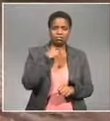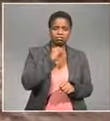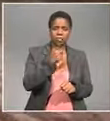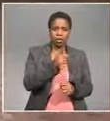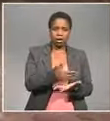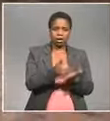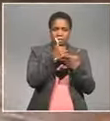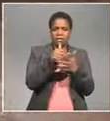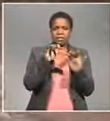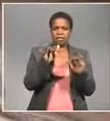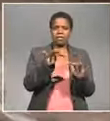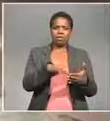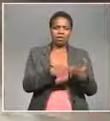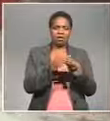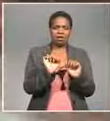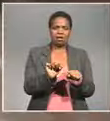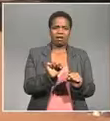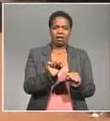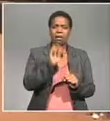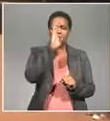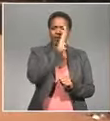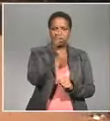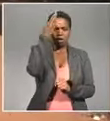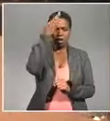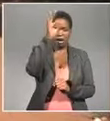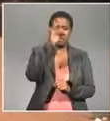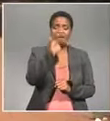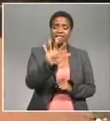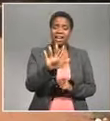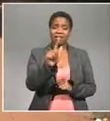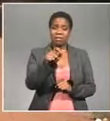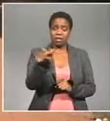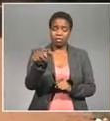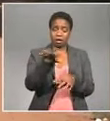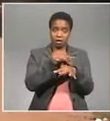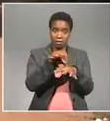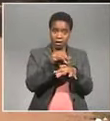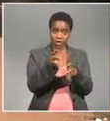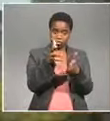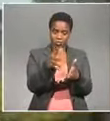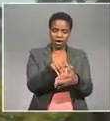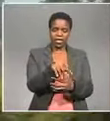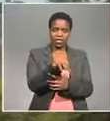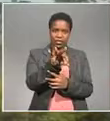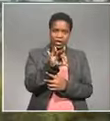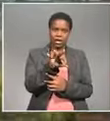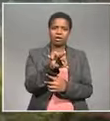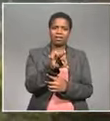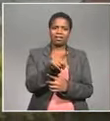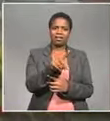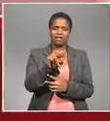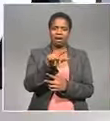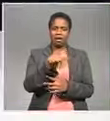through a nearby community Meanwhile Brazilian authorities Have arrested five people In connection with the disaster Three of them are Vale employees